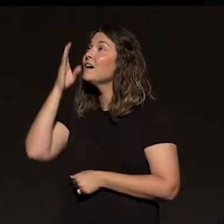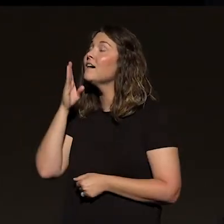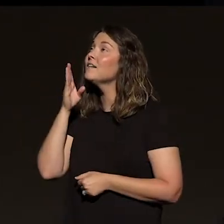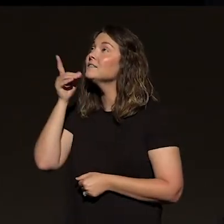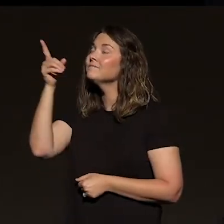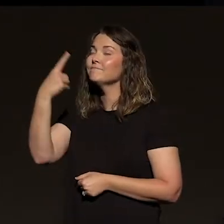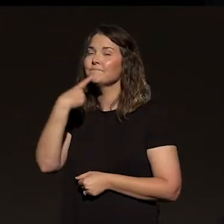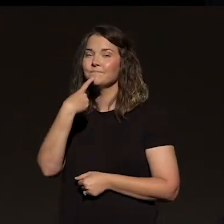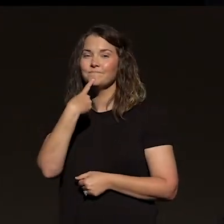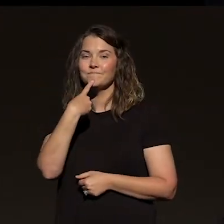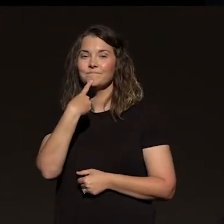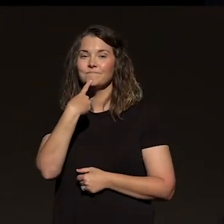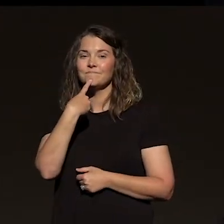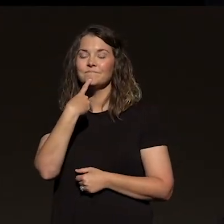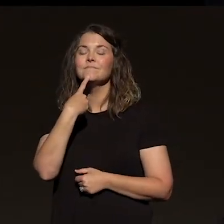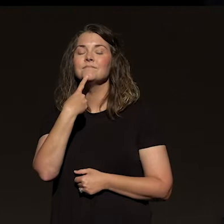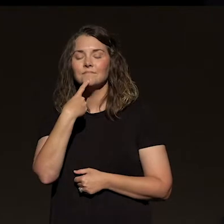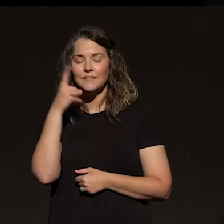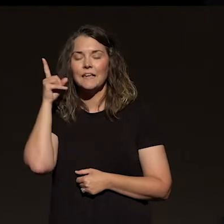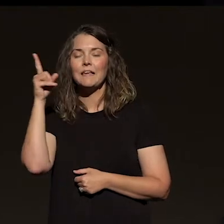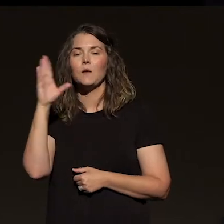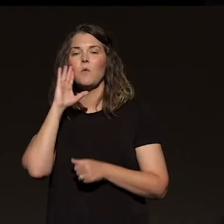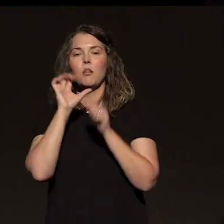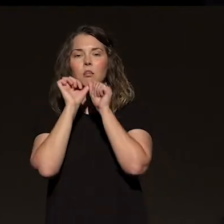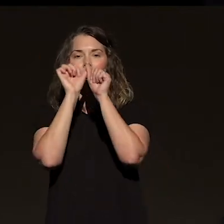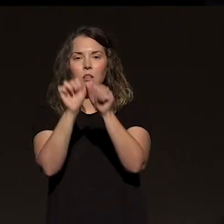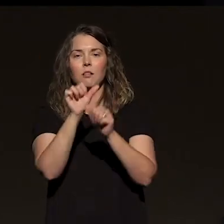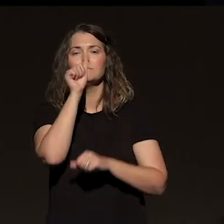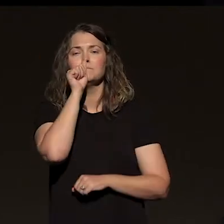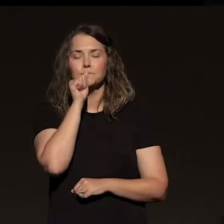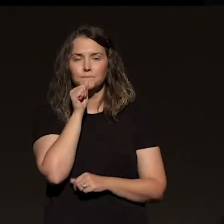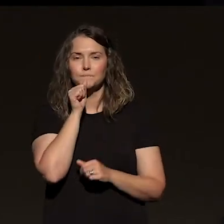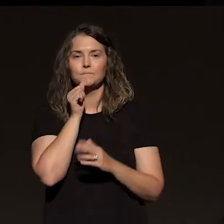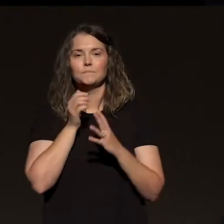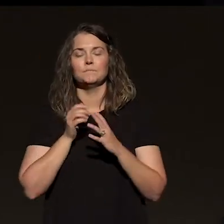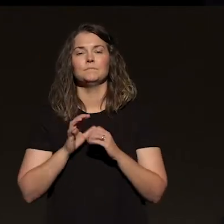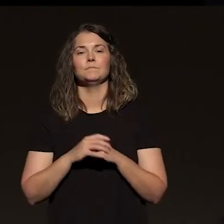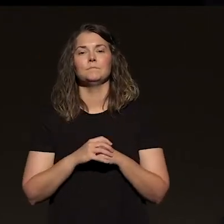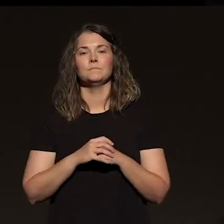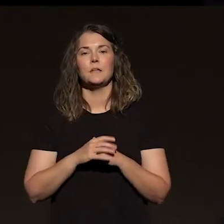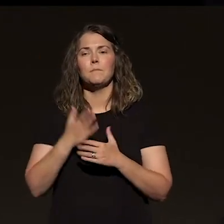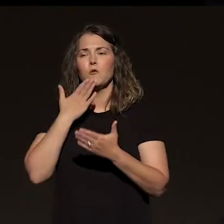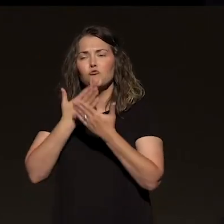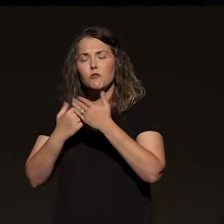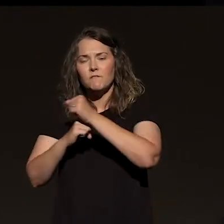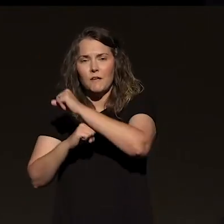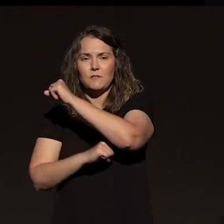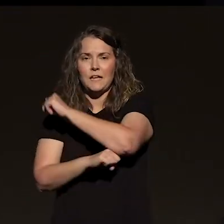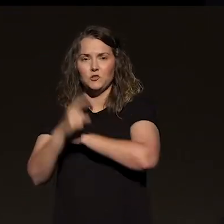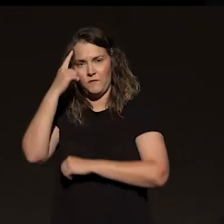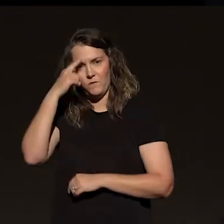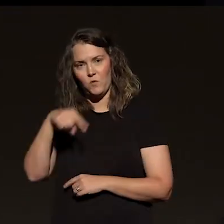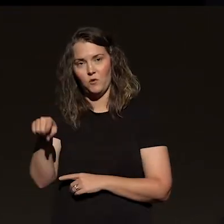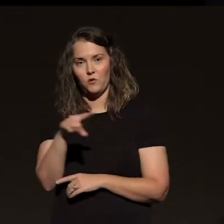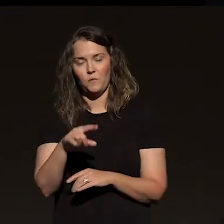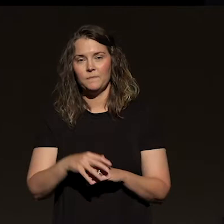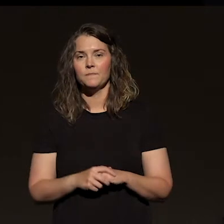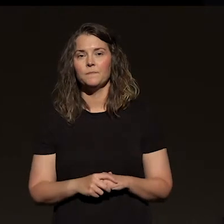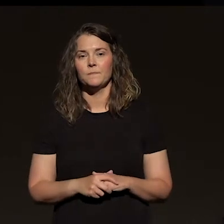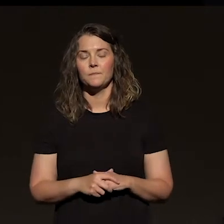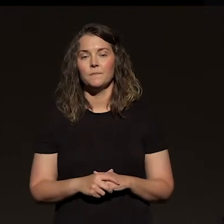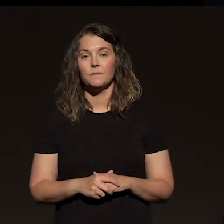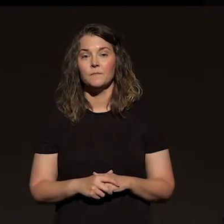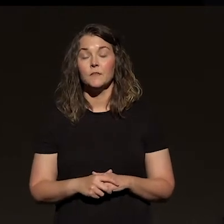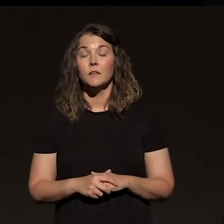says, I will see you through. I'll be a sure foundation for you. You know, there, in addition to the